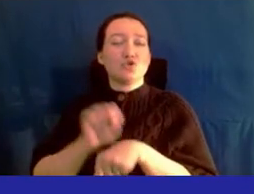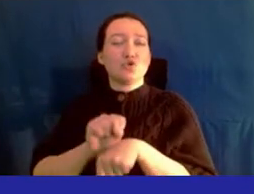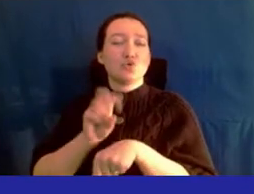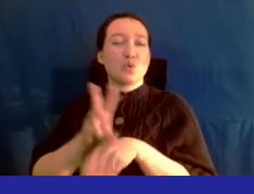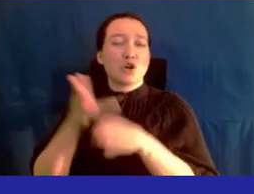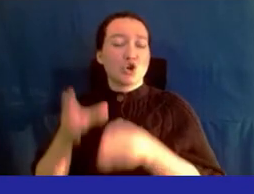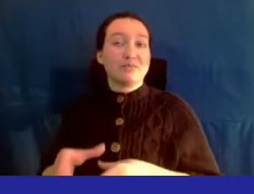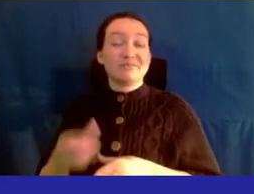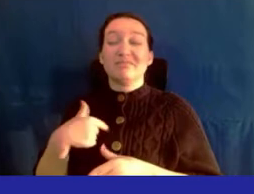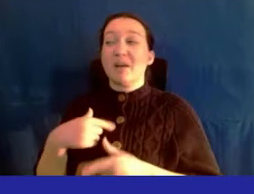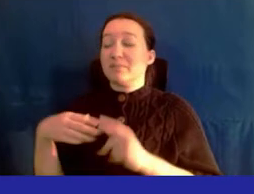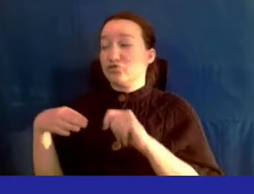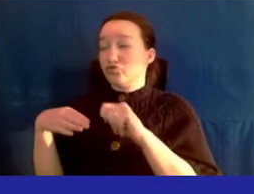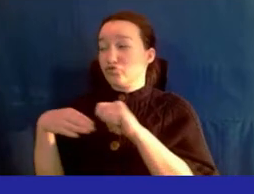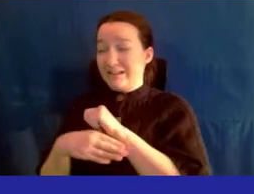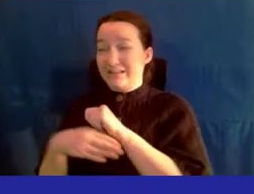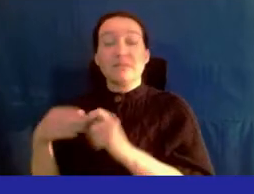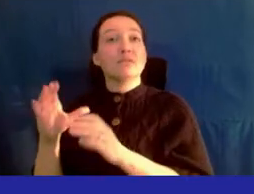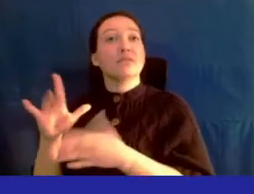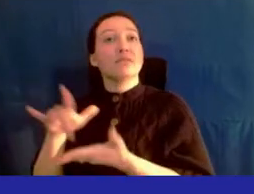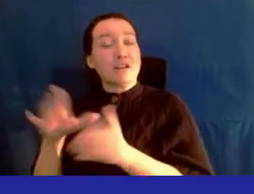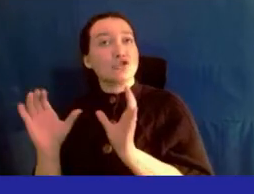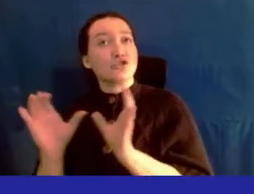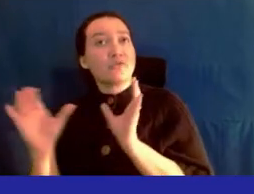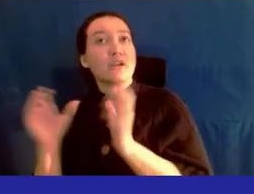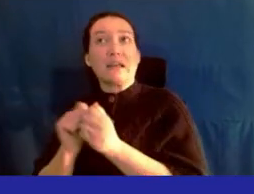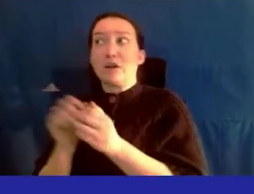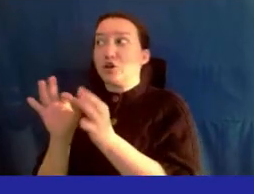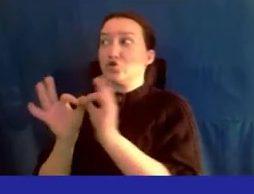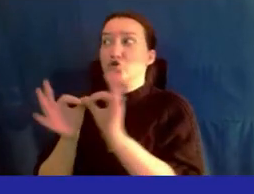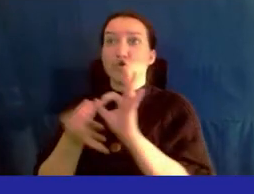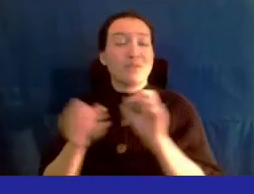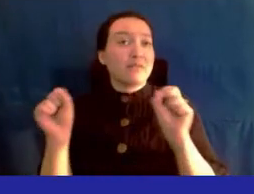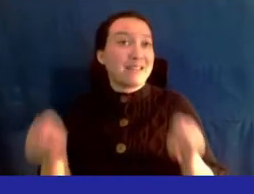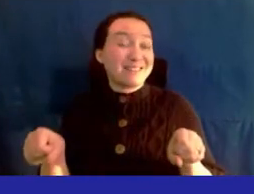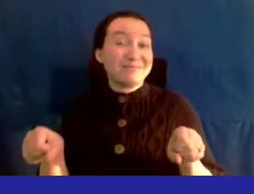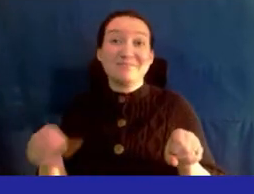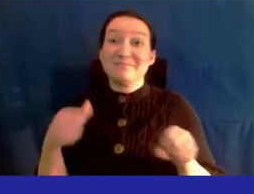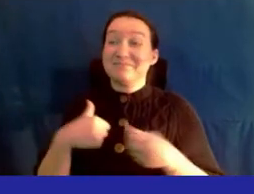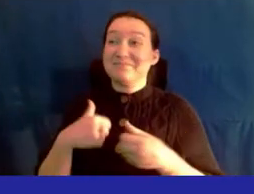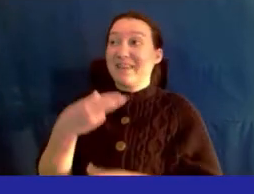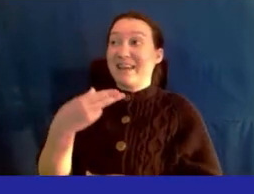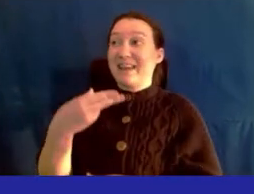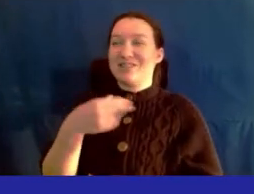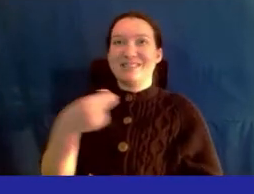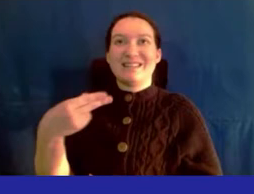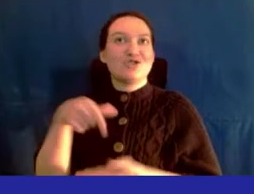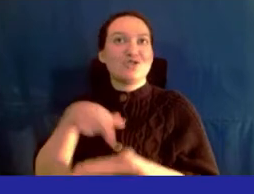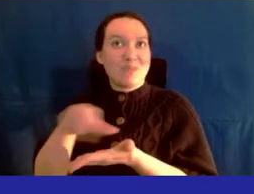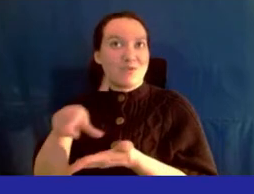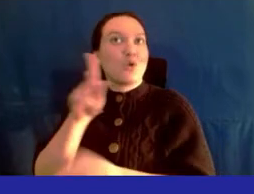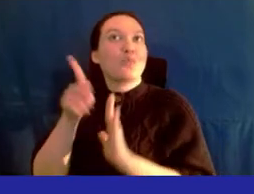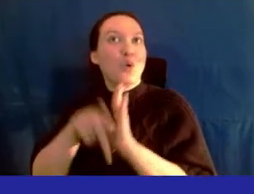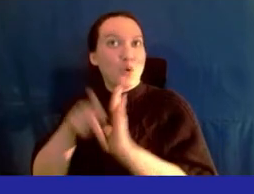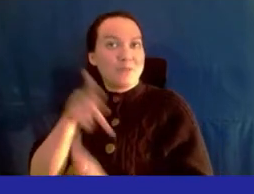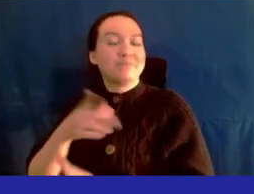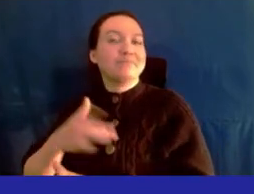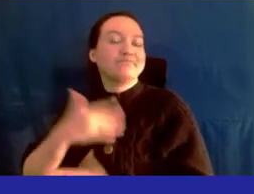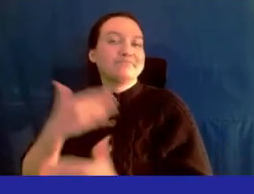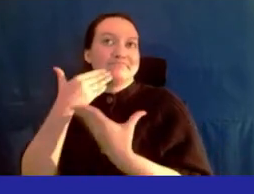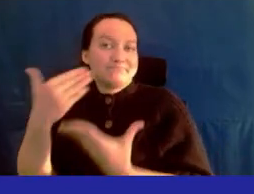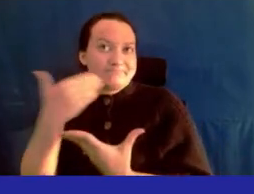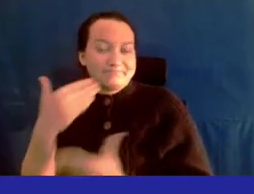trained, medically certified to interpret as well. Actually, health and hospitals paid for that program, which I'm very grateful.